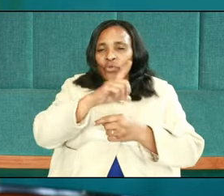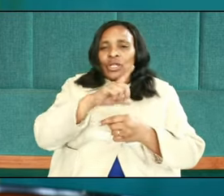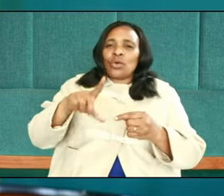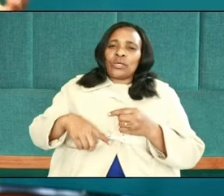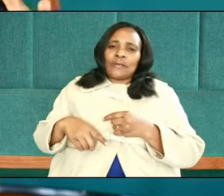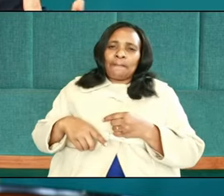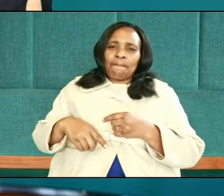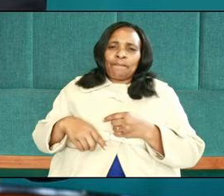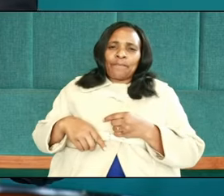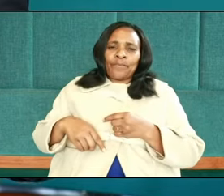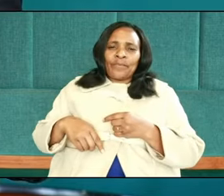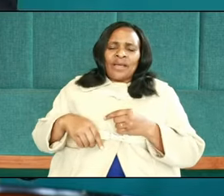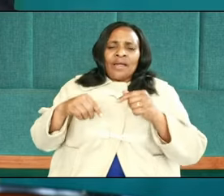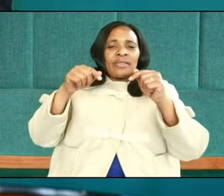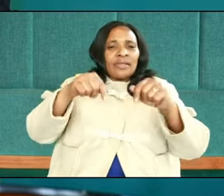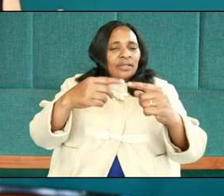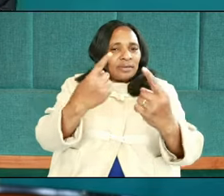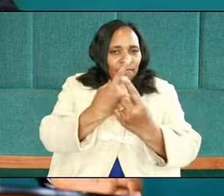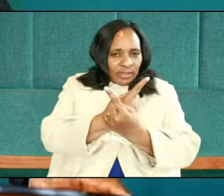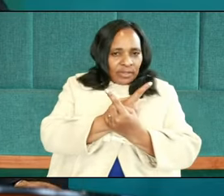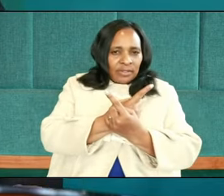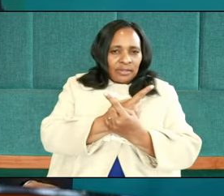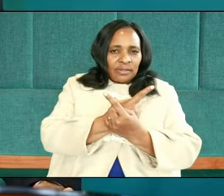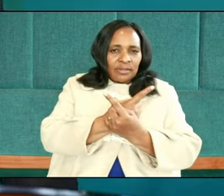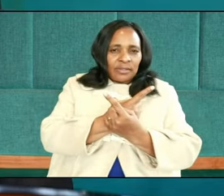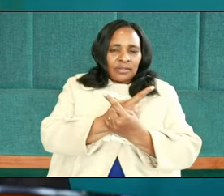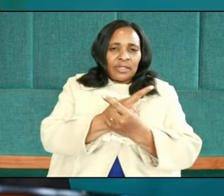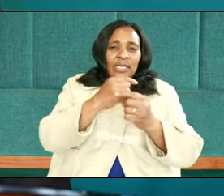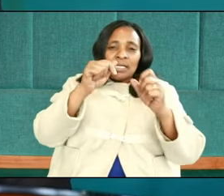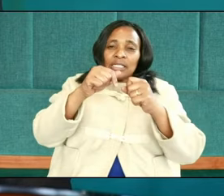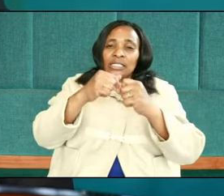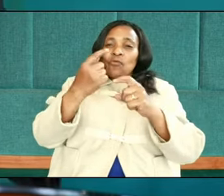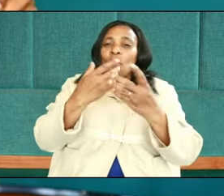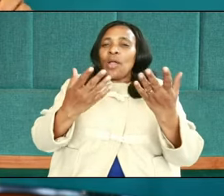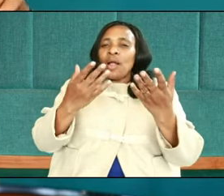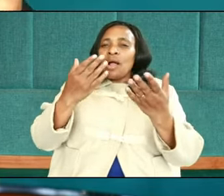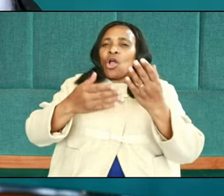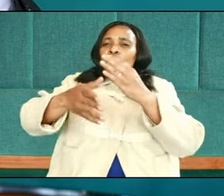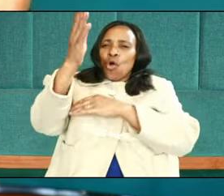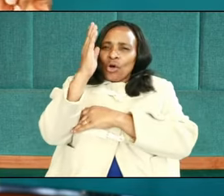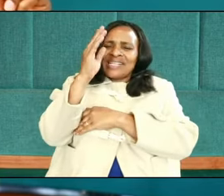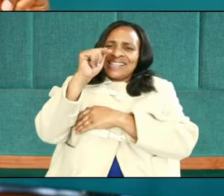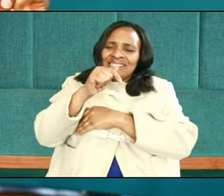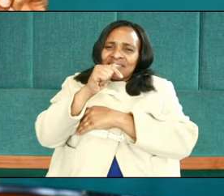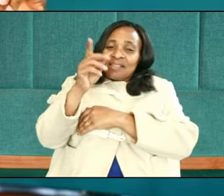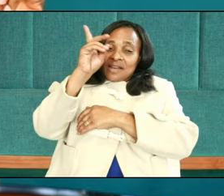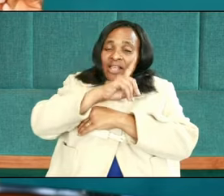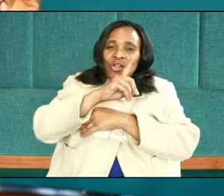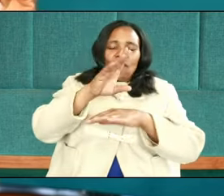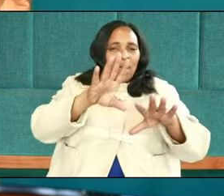So this day, friends, is the day of gratitude to God. It's the day of acknowledging